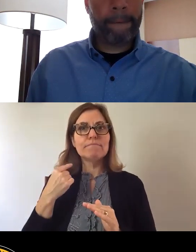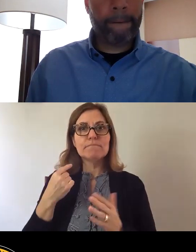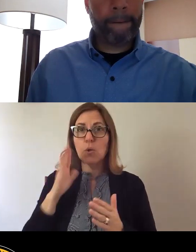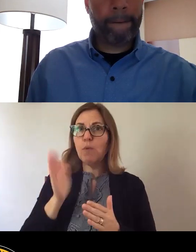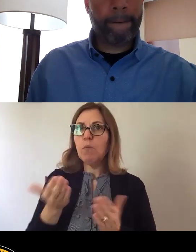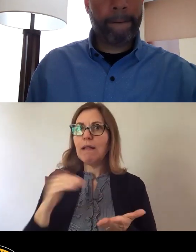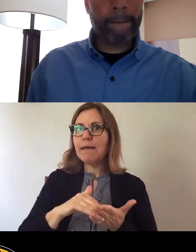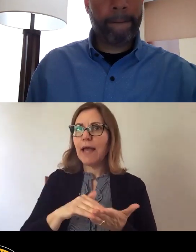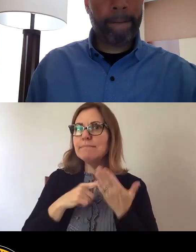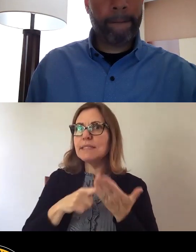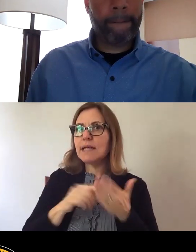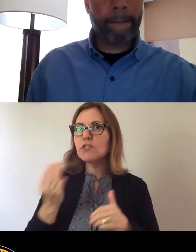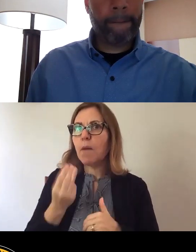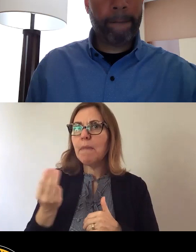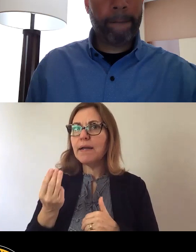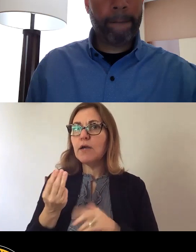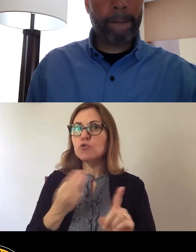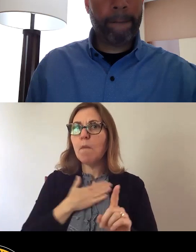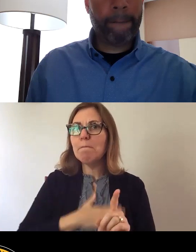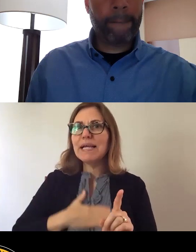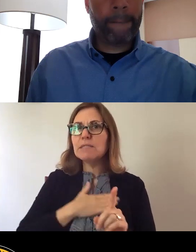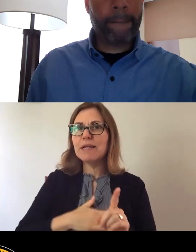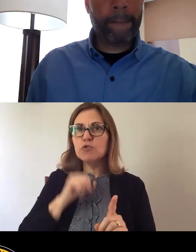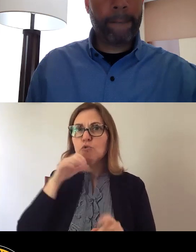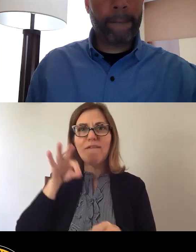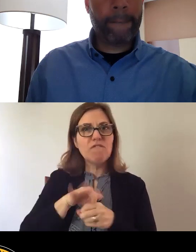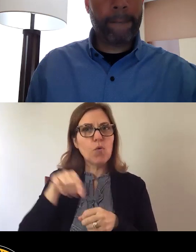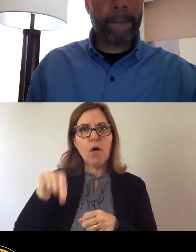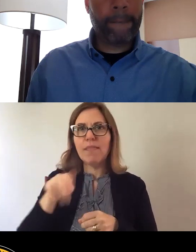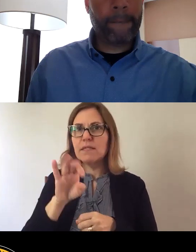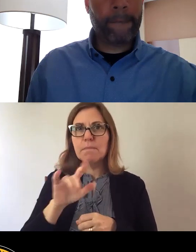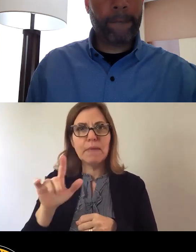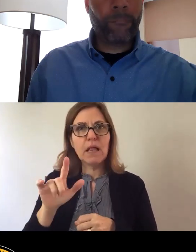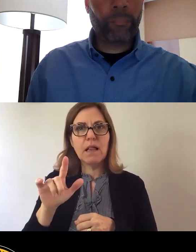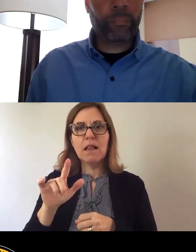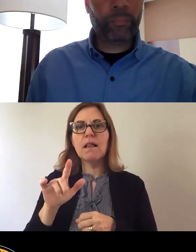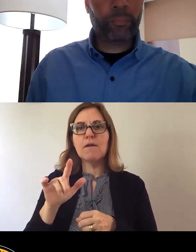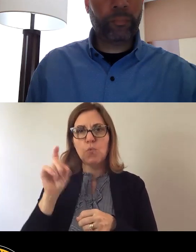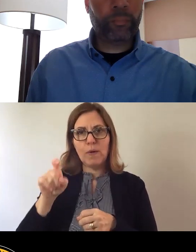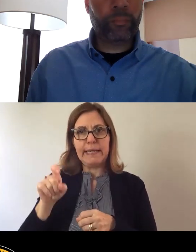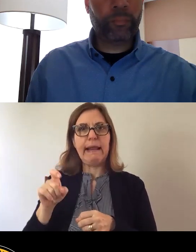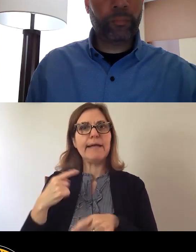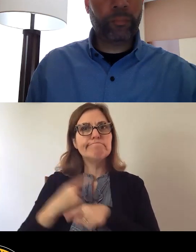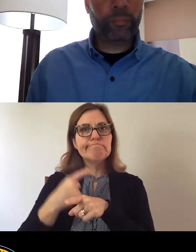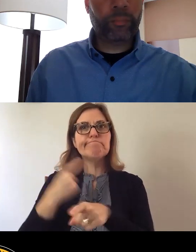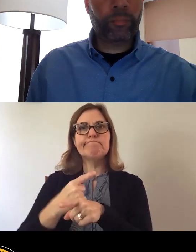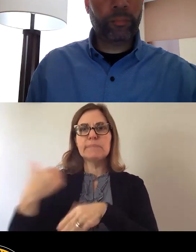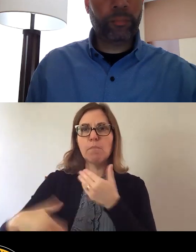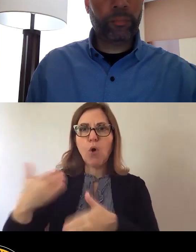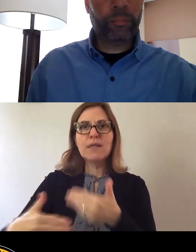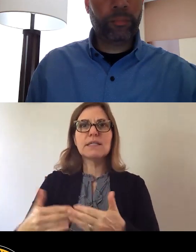please, please, please do not vote on this illegitimate process. Thank you.